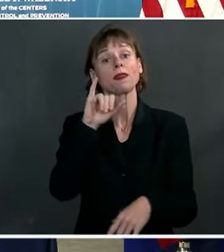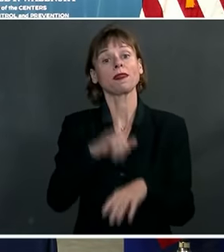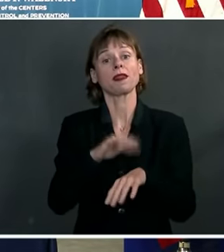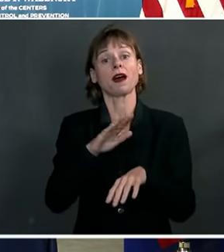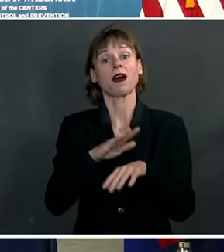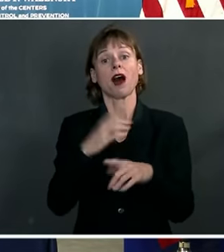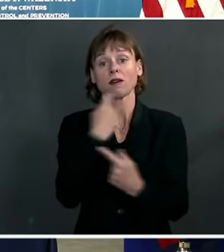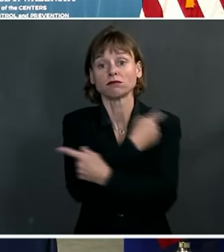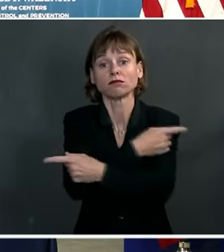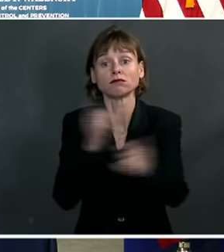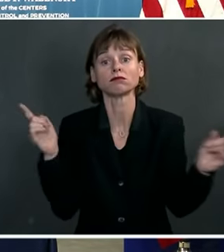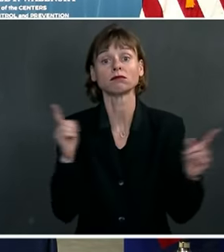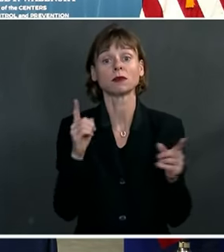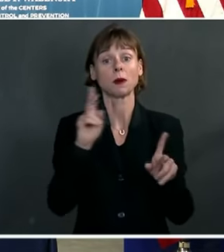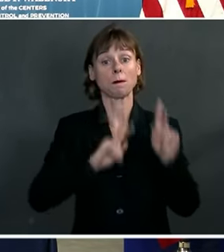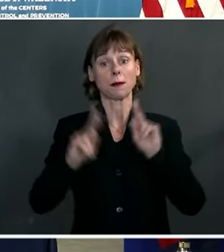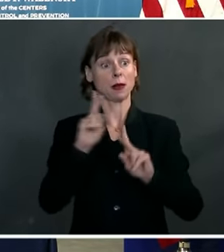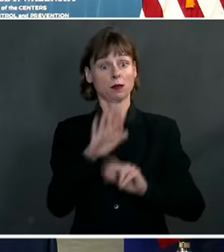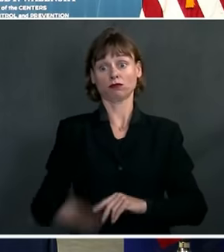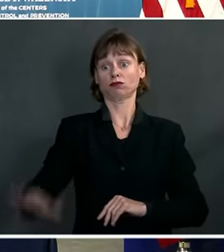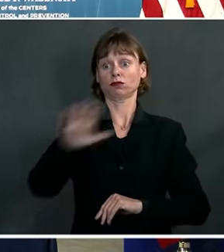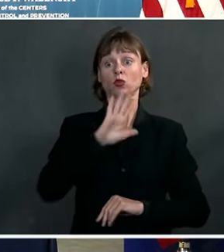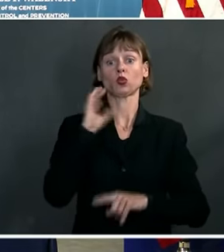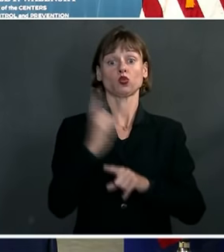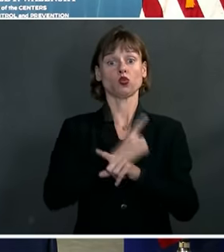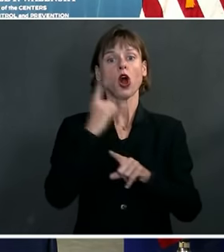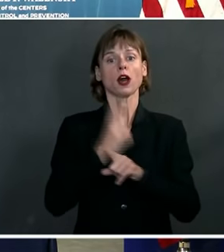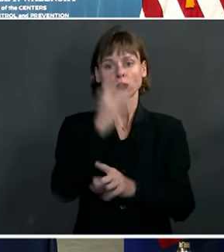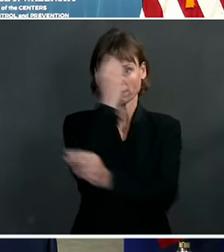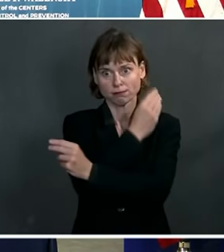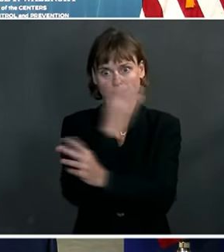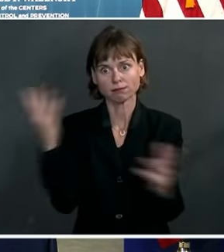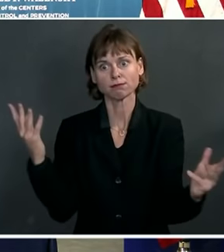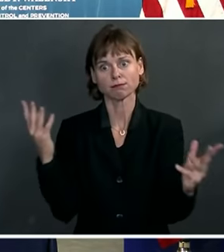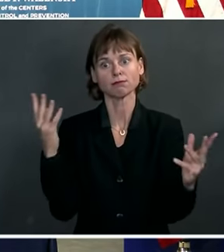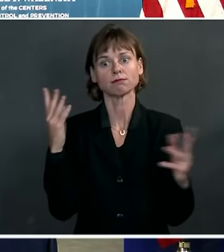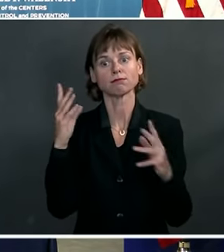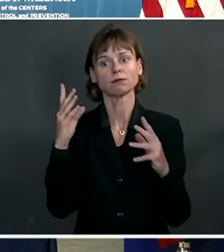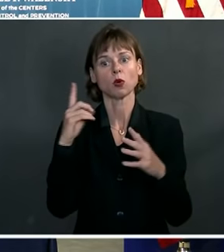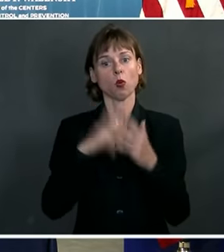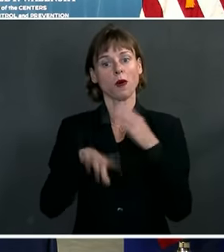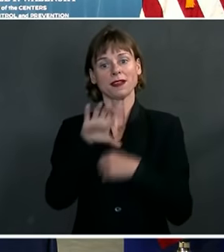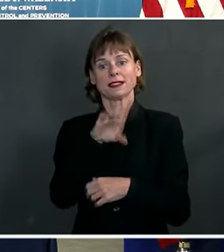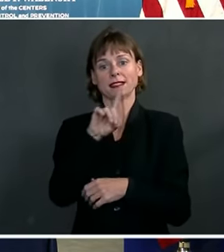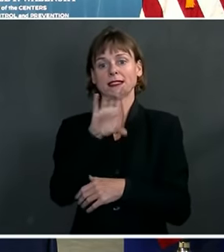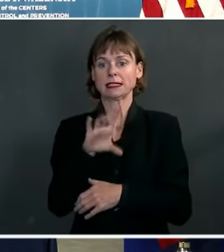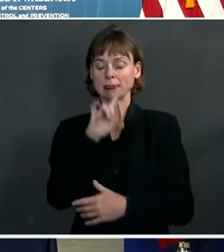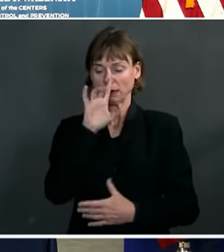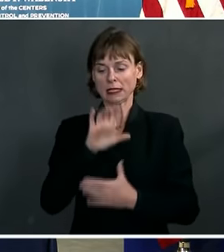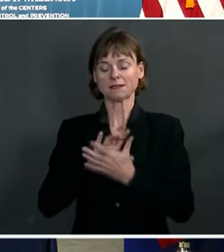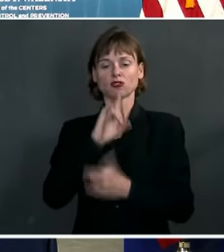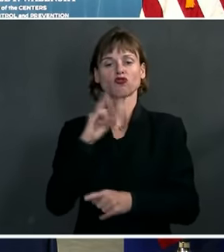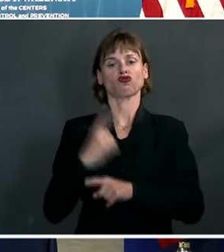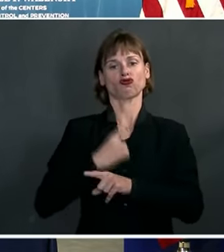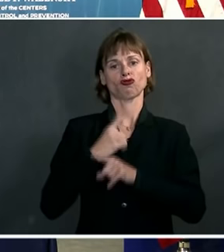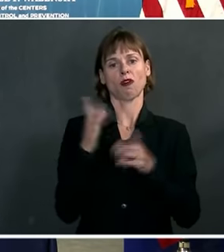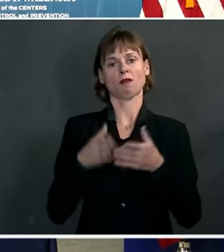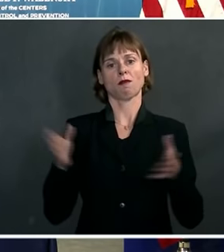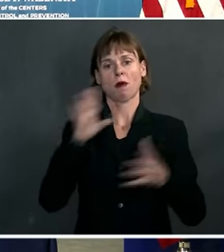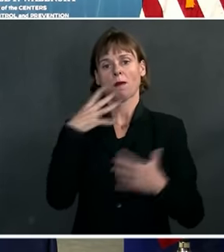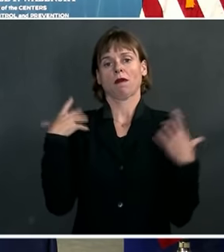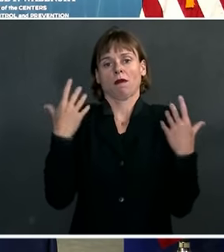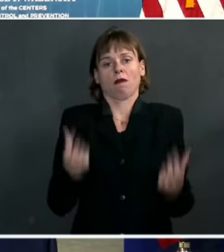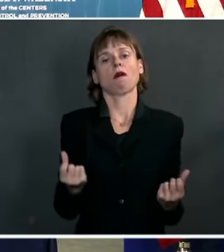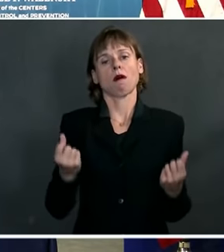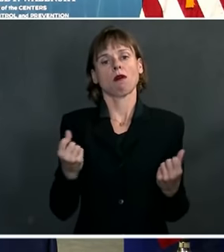consistent dose of what the CDC believes are the right public health actions on an array of challenging